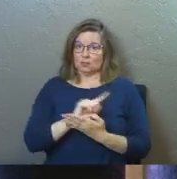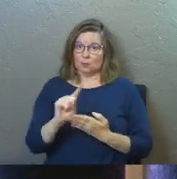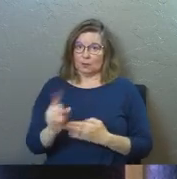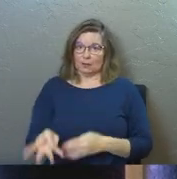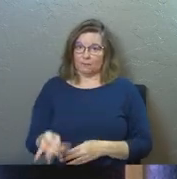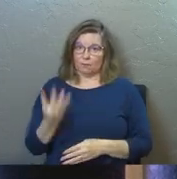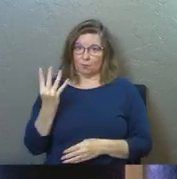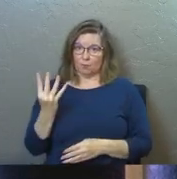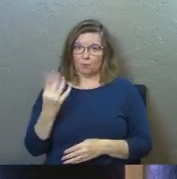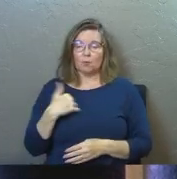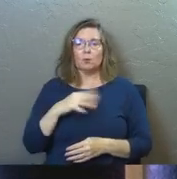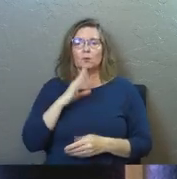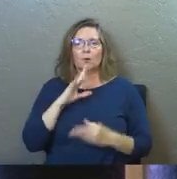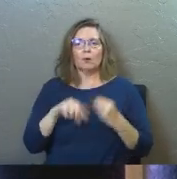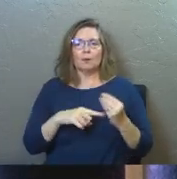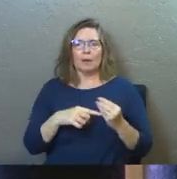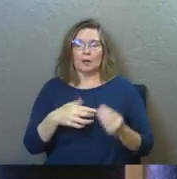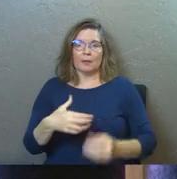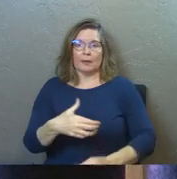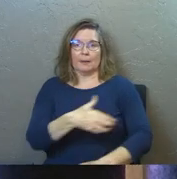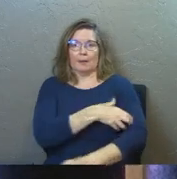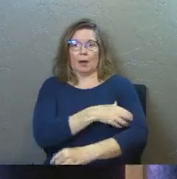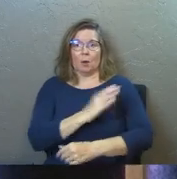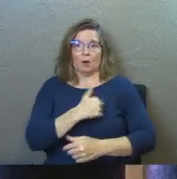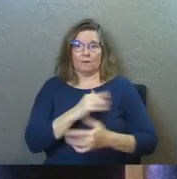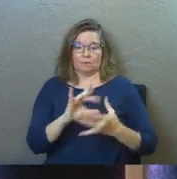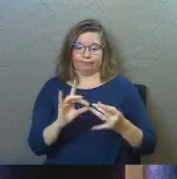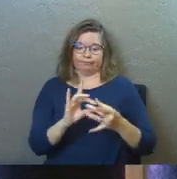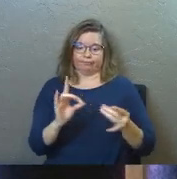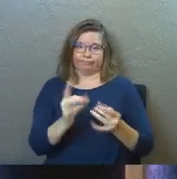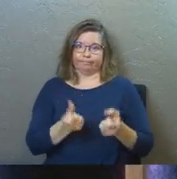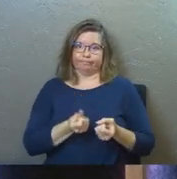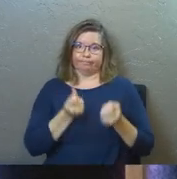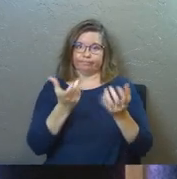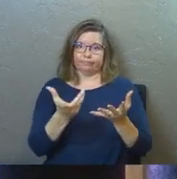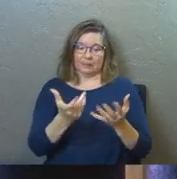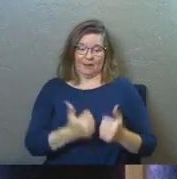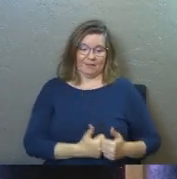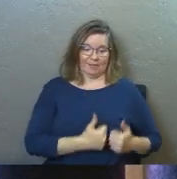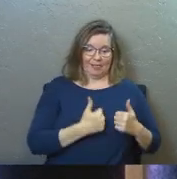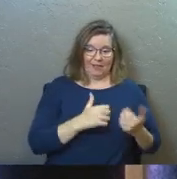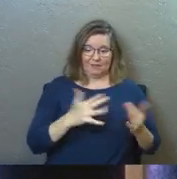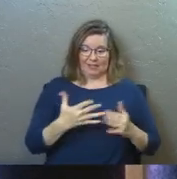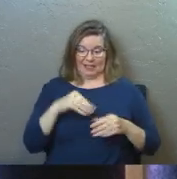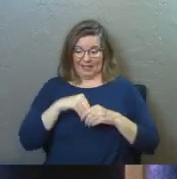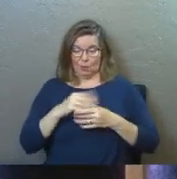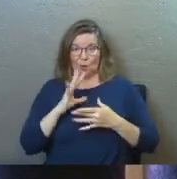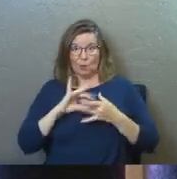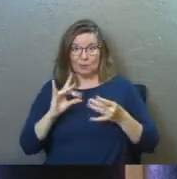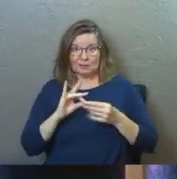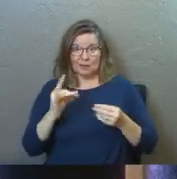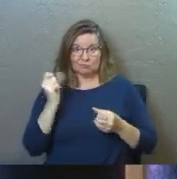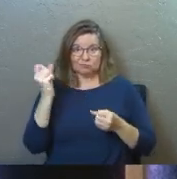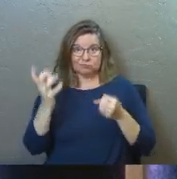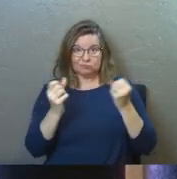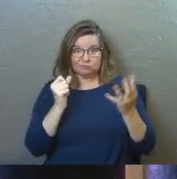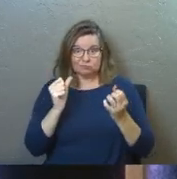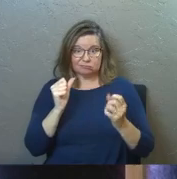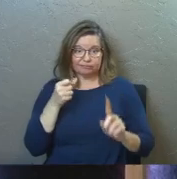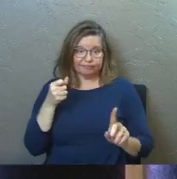four, and we've talked about the power of our words, the power of life and death that is in our words, and